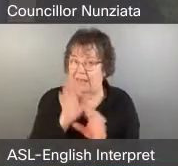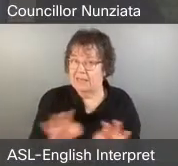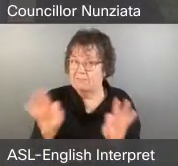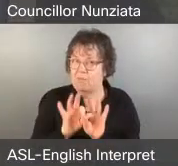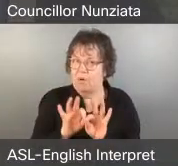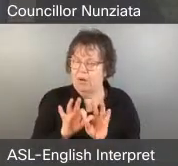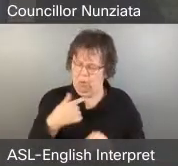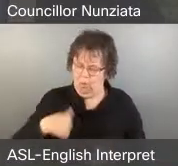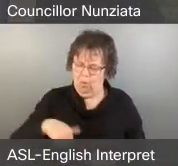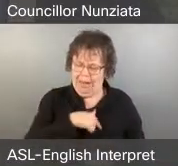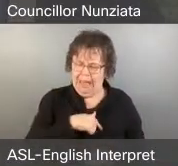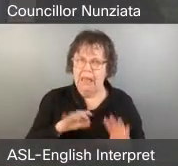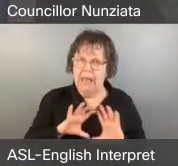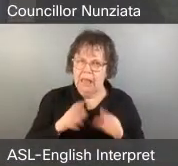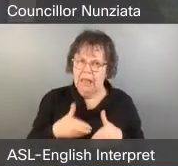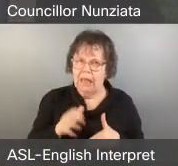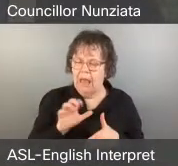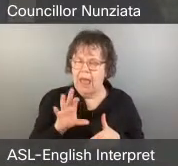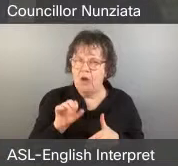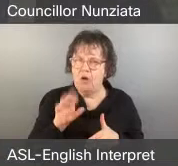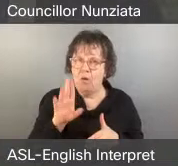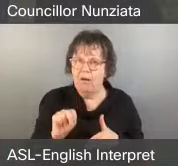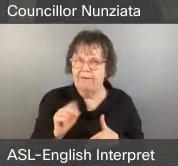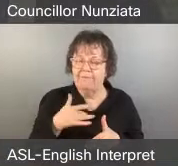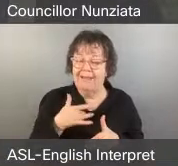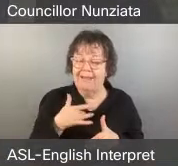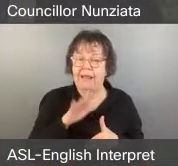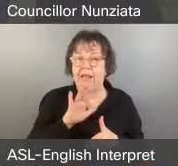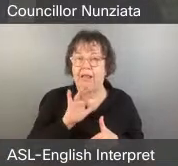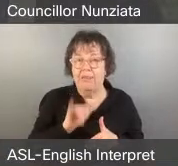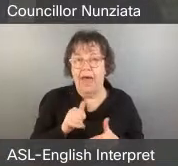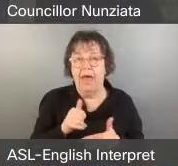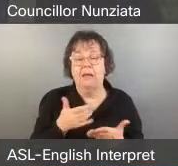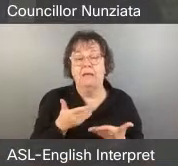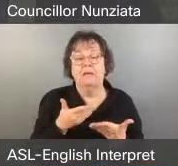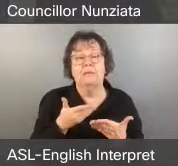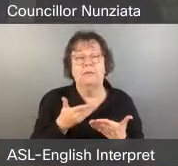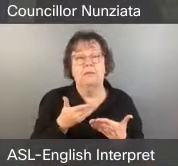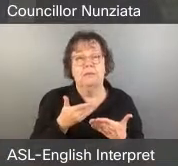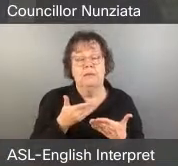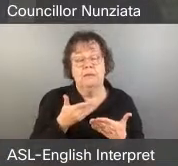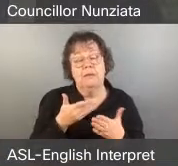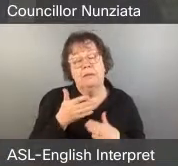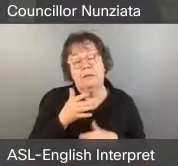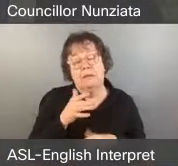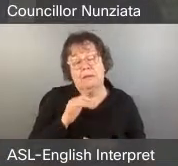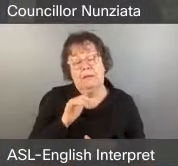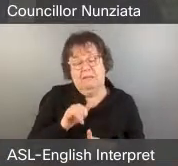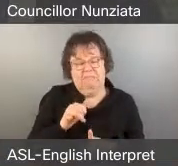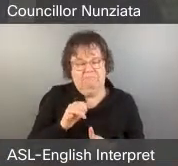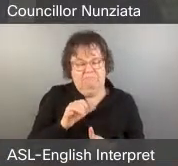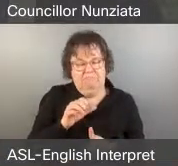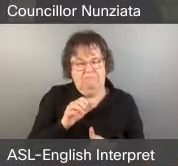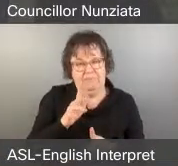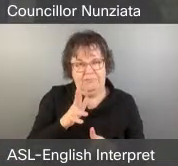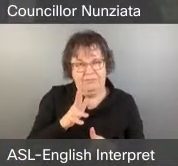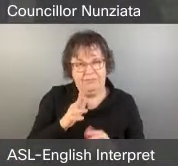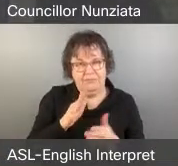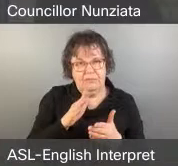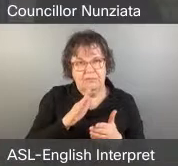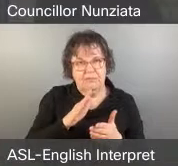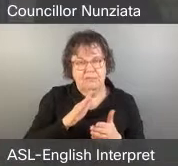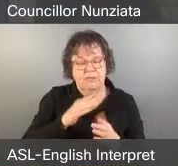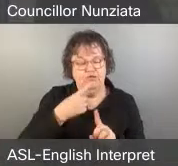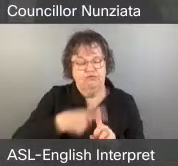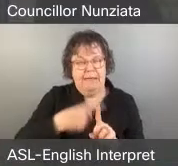think that it's important that this be made permanent and that there is a pool from which, from which tenants who